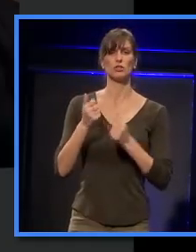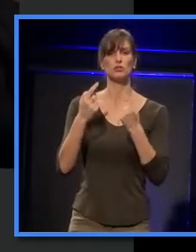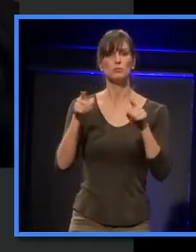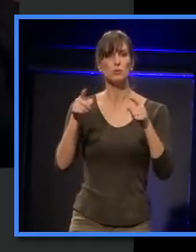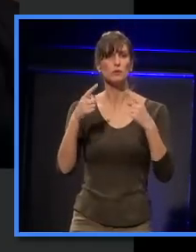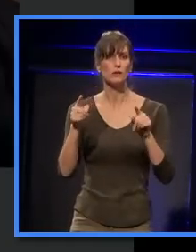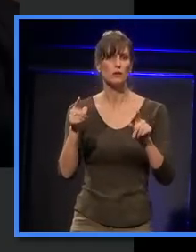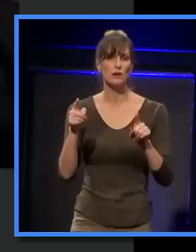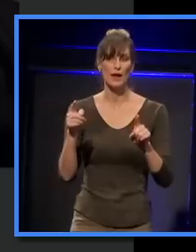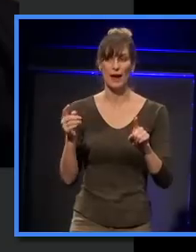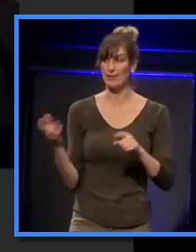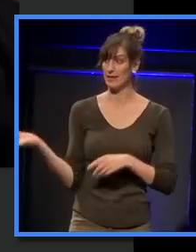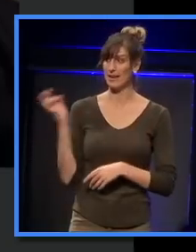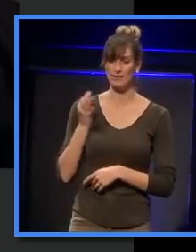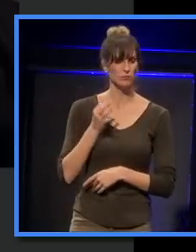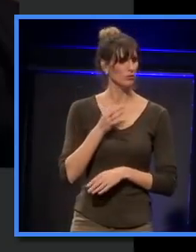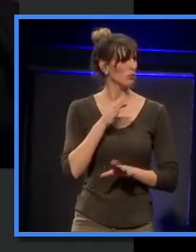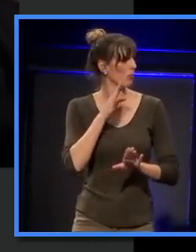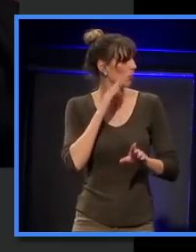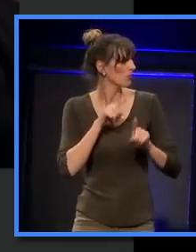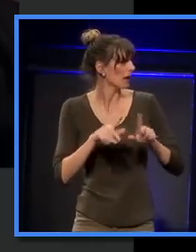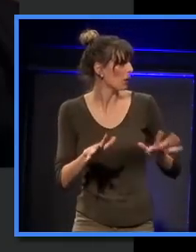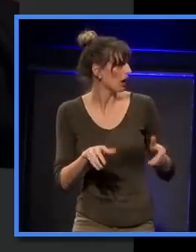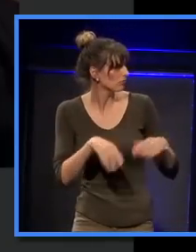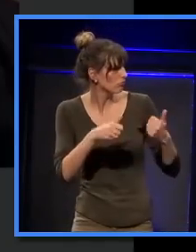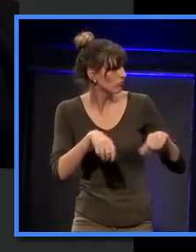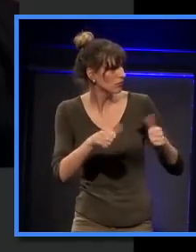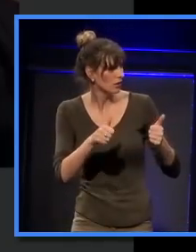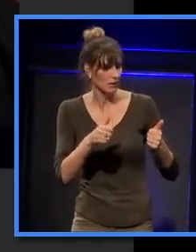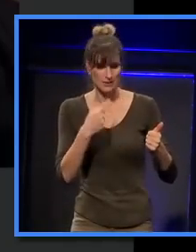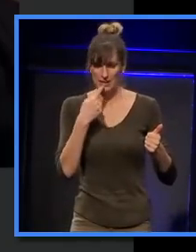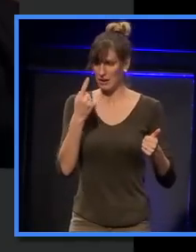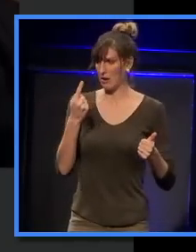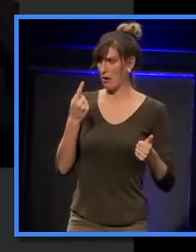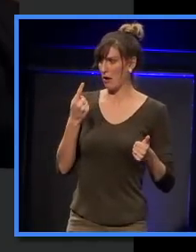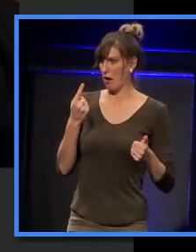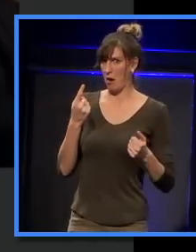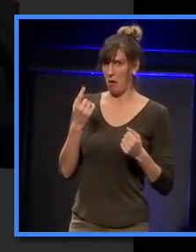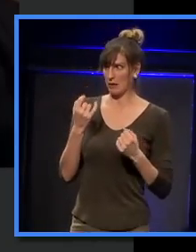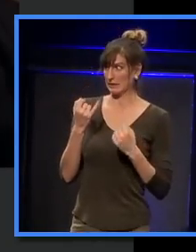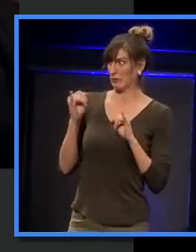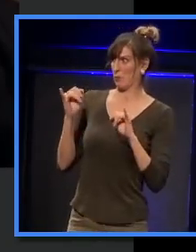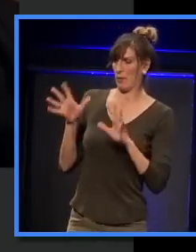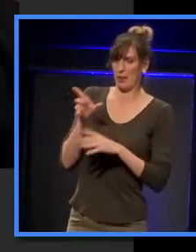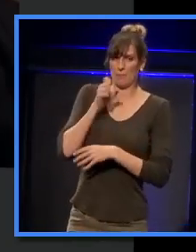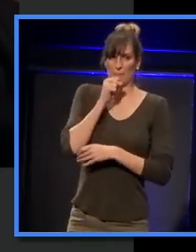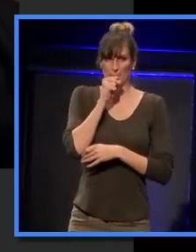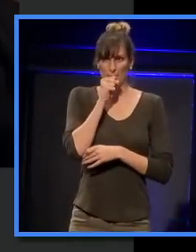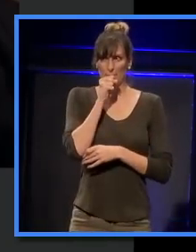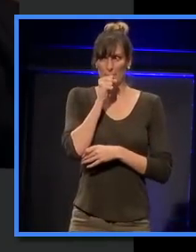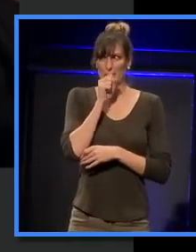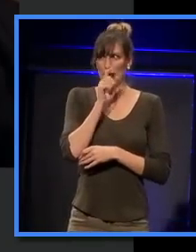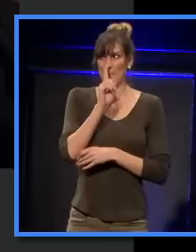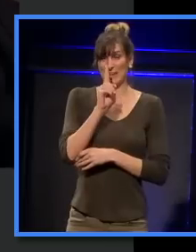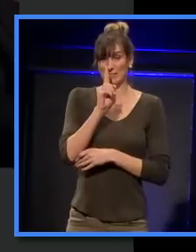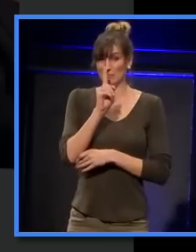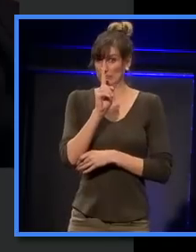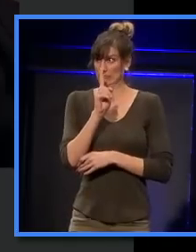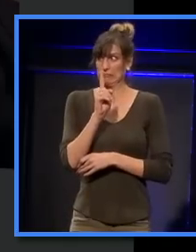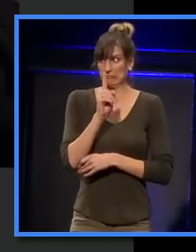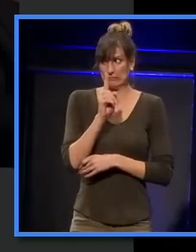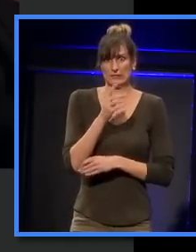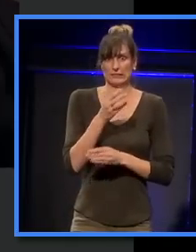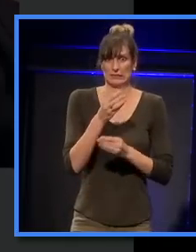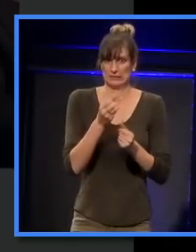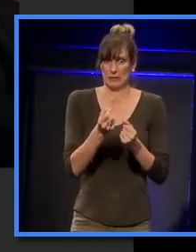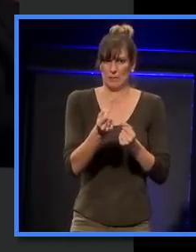he said, what do you think it sounds like? And I sure as hell wasn't going to say terrible, but there were, unfortunately, a couple of little